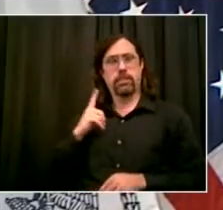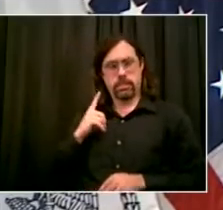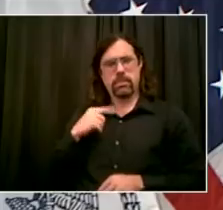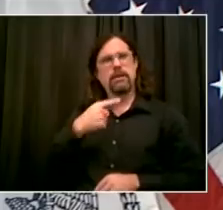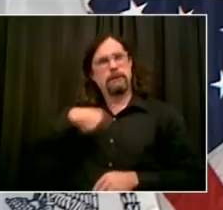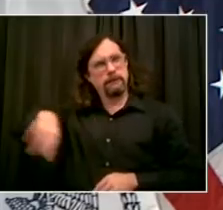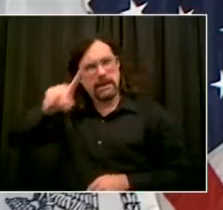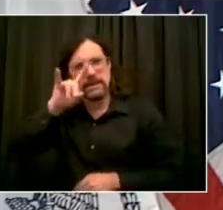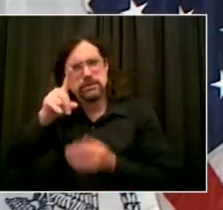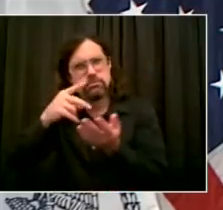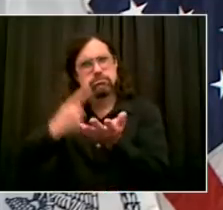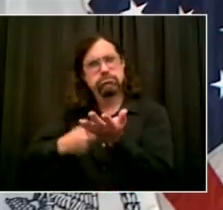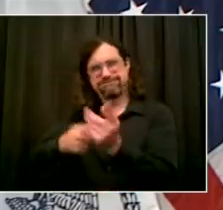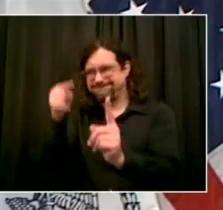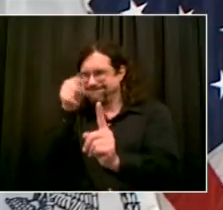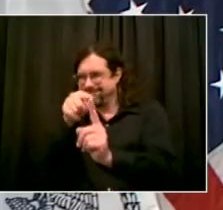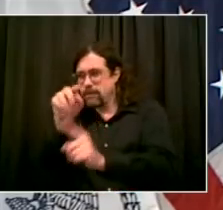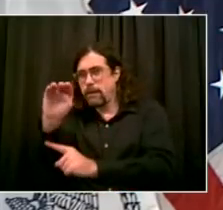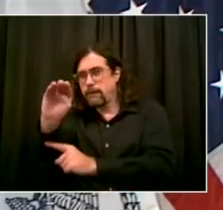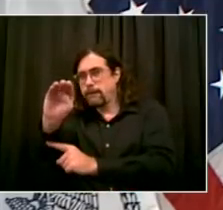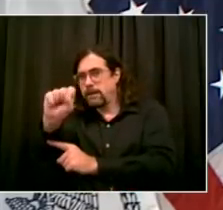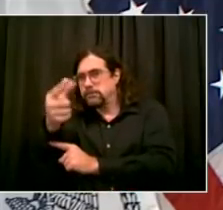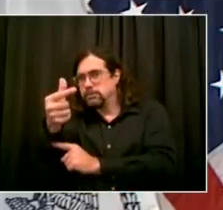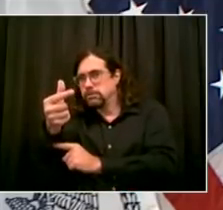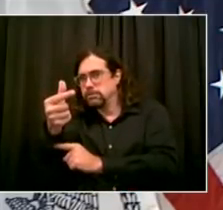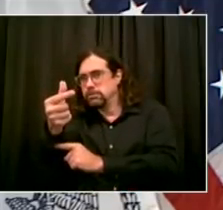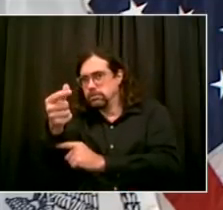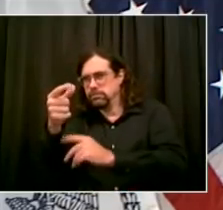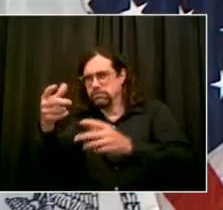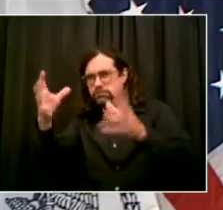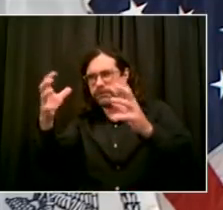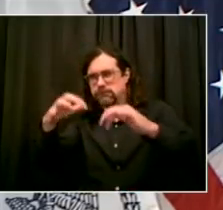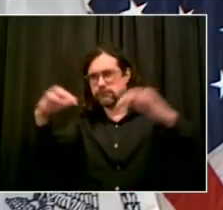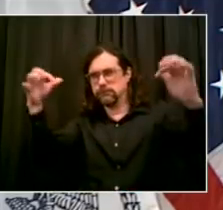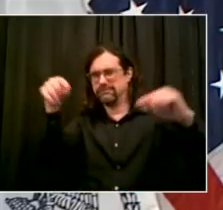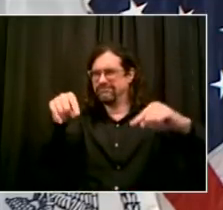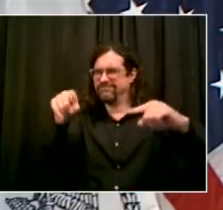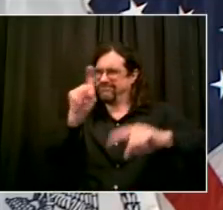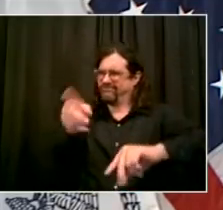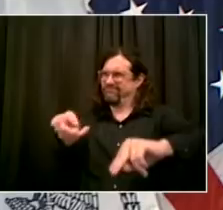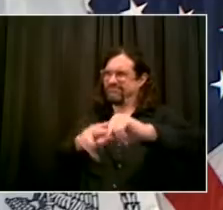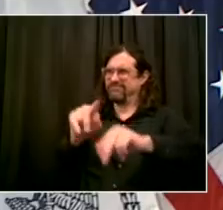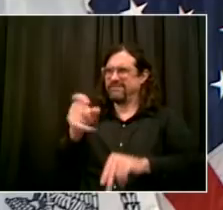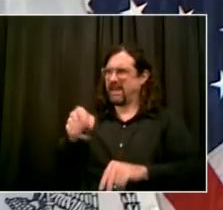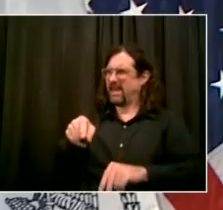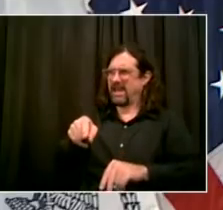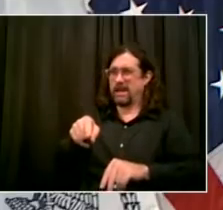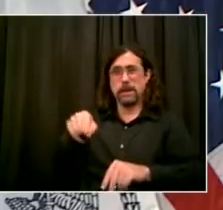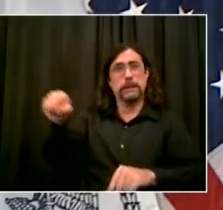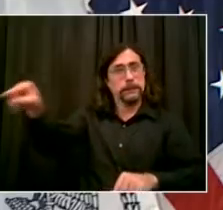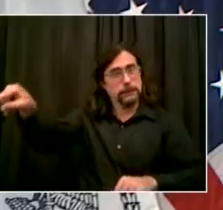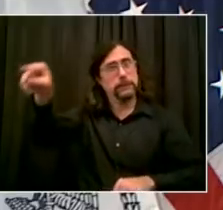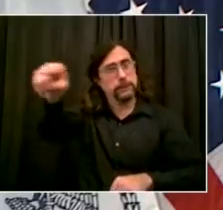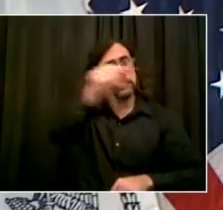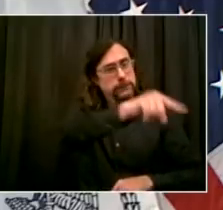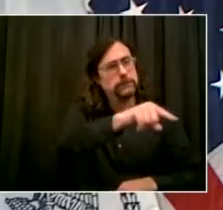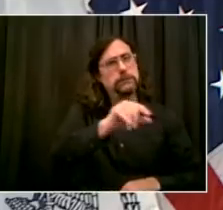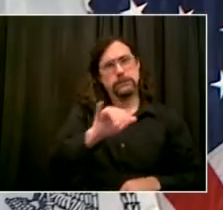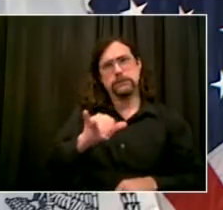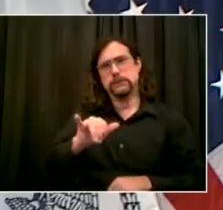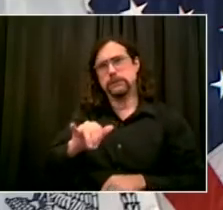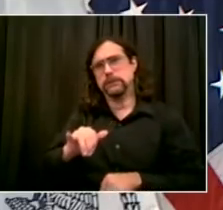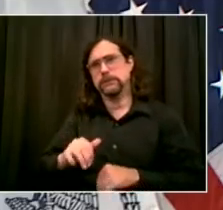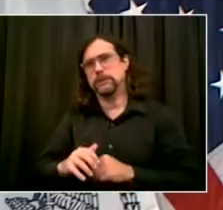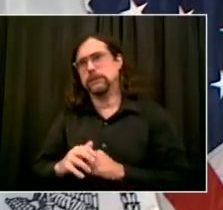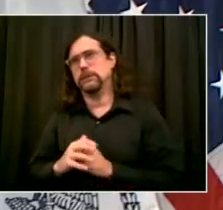good deals for the public by and large. Some of the more recent ones have been better, but mostly they haven't been that good. And everything should be re